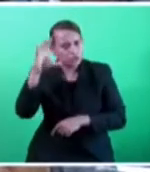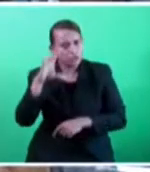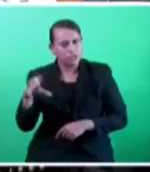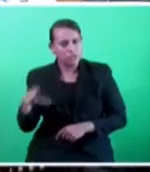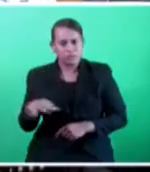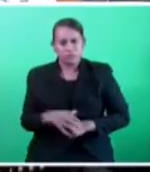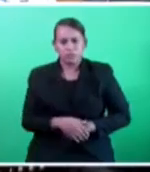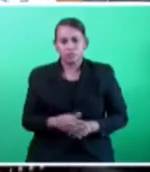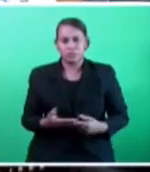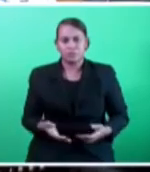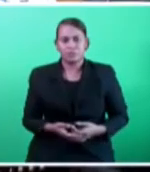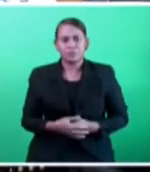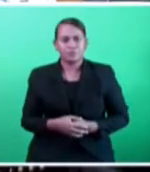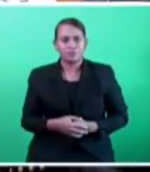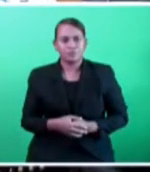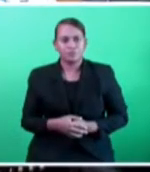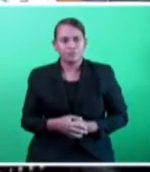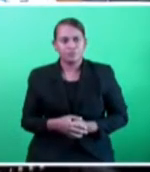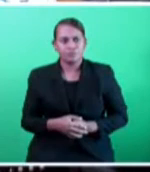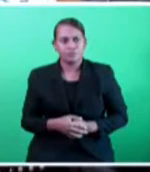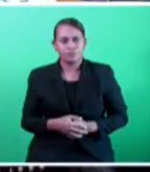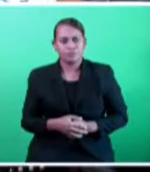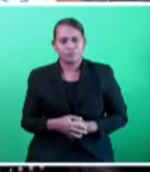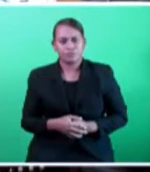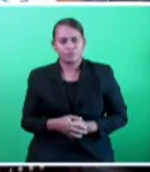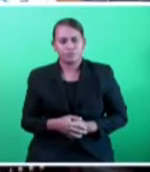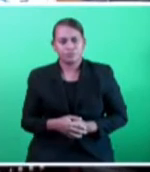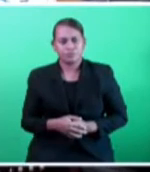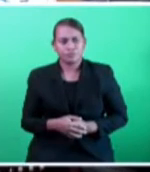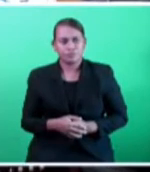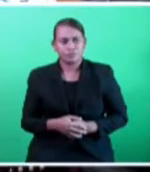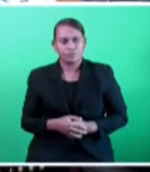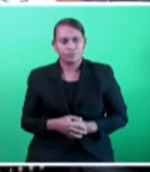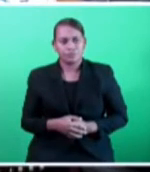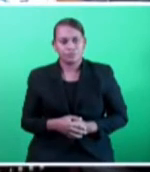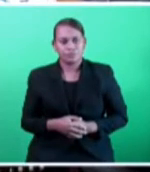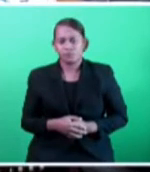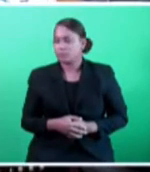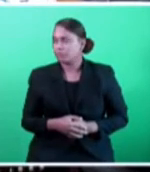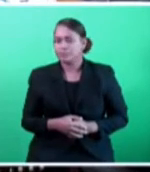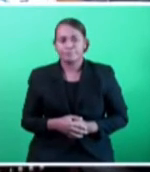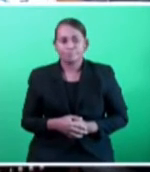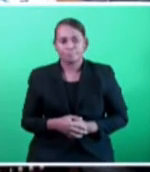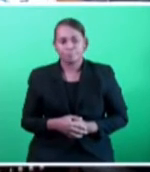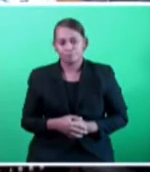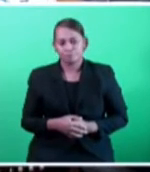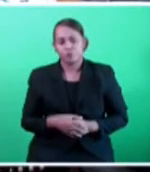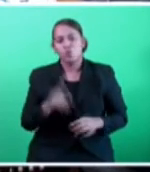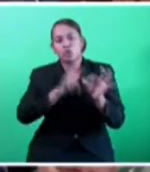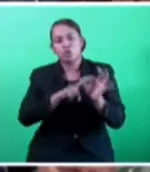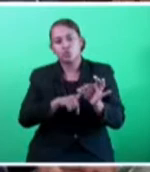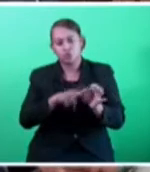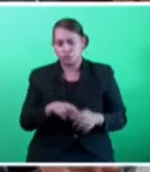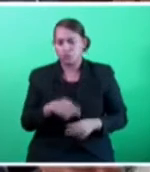Thank you, Honorable Kurandrani. You have the floor. Mr. Speaker, a supplementary question. It's